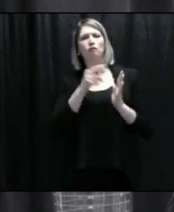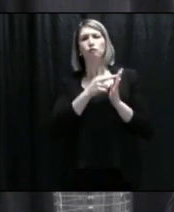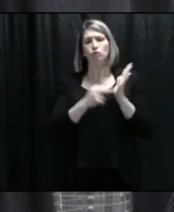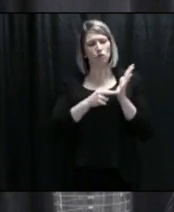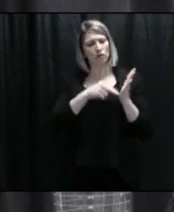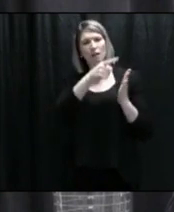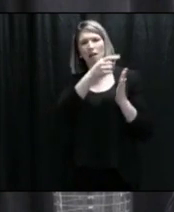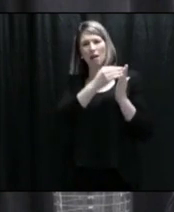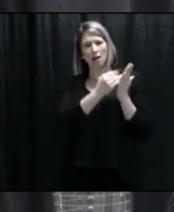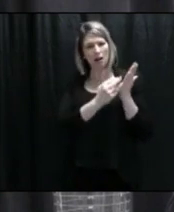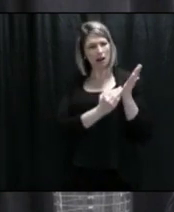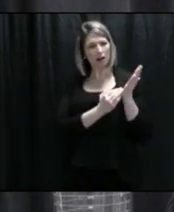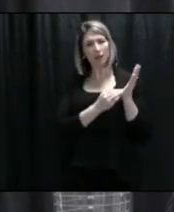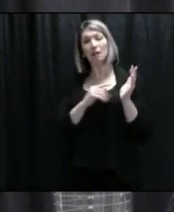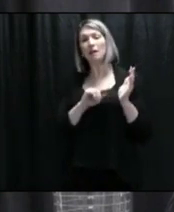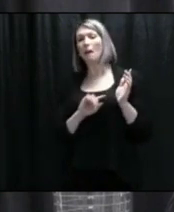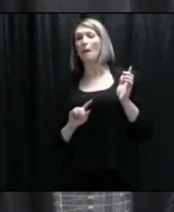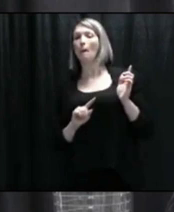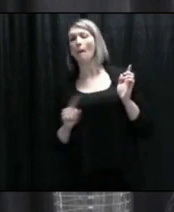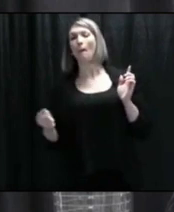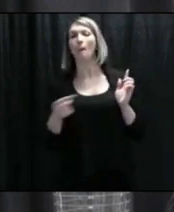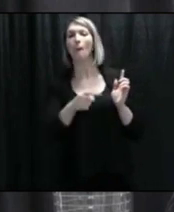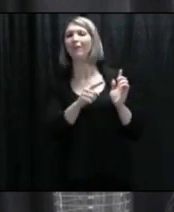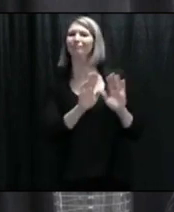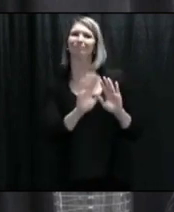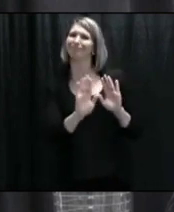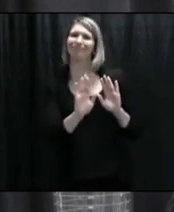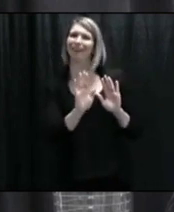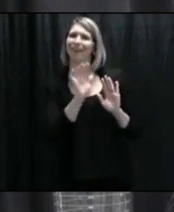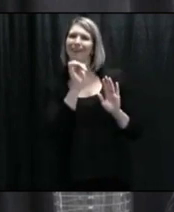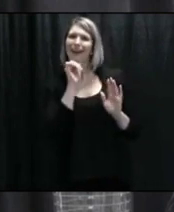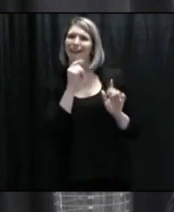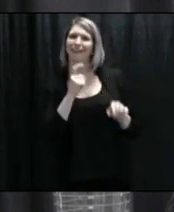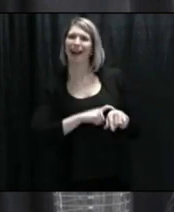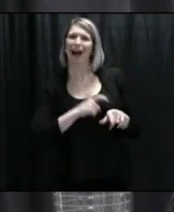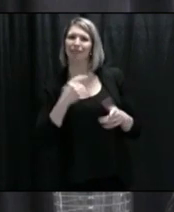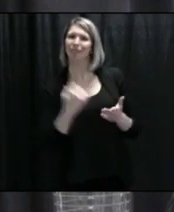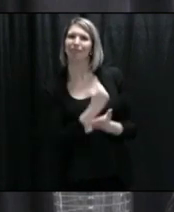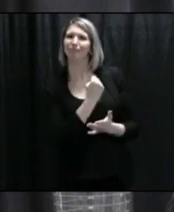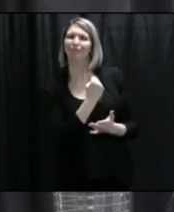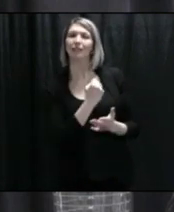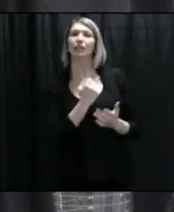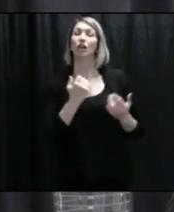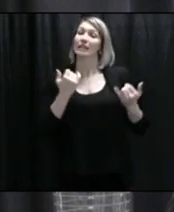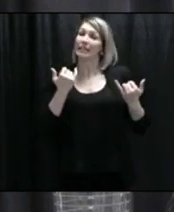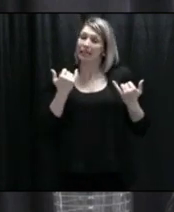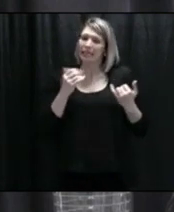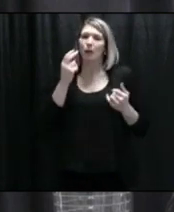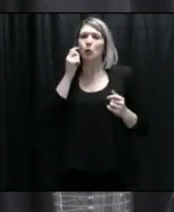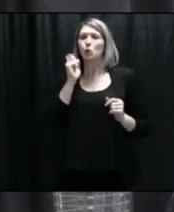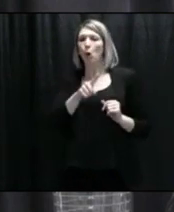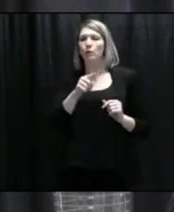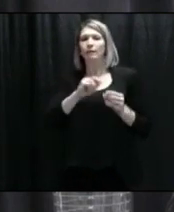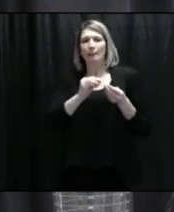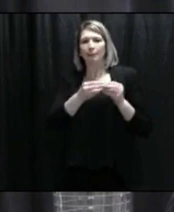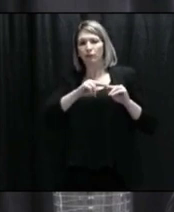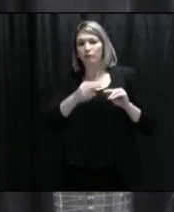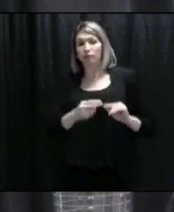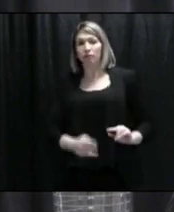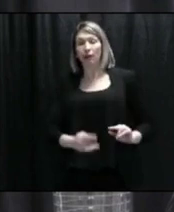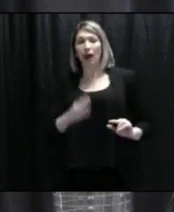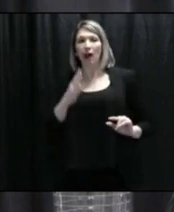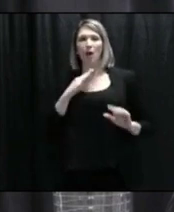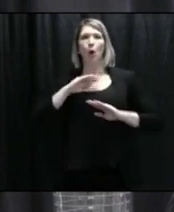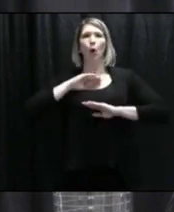people have made significant efforts to abide by our recommendations and our orders. But just because we've seen